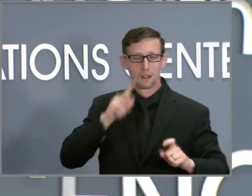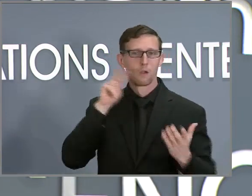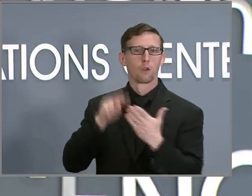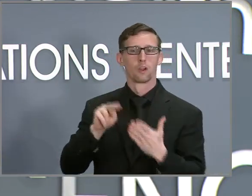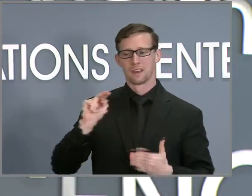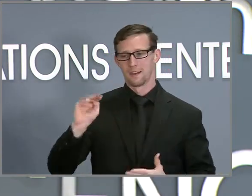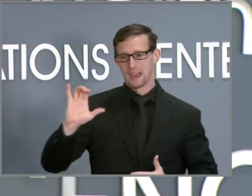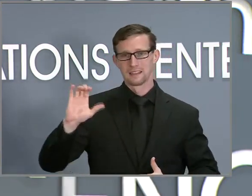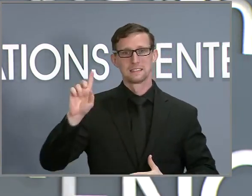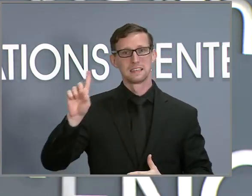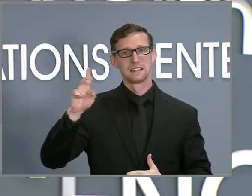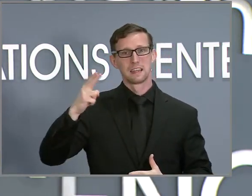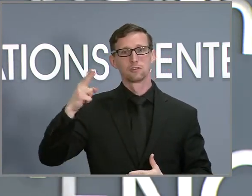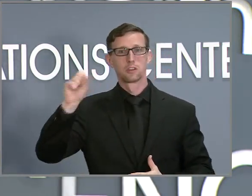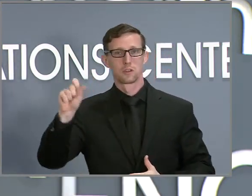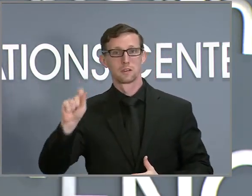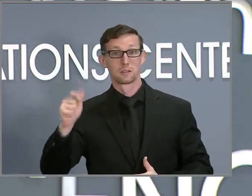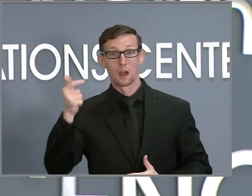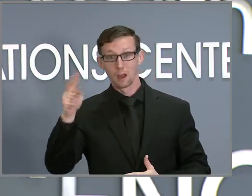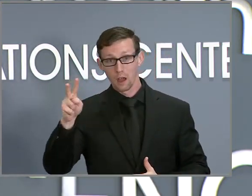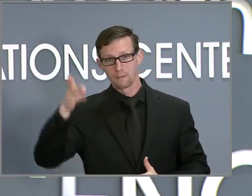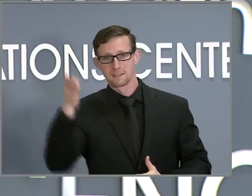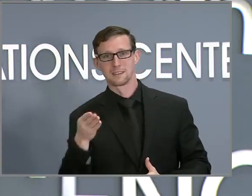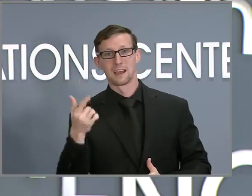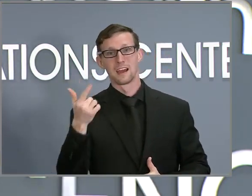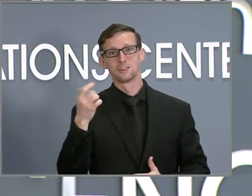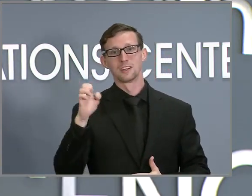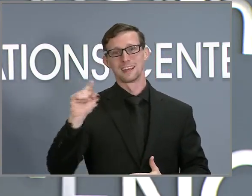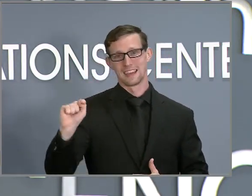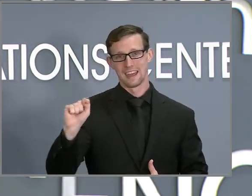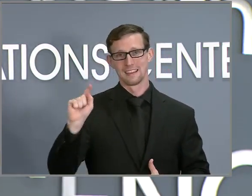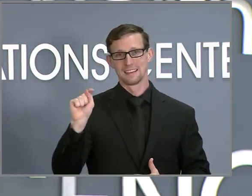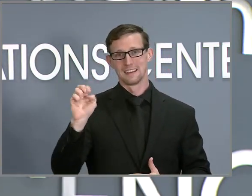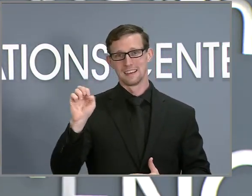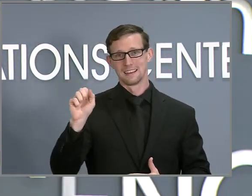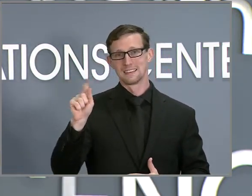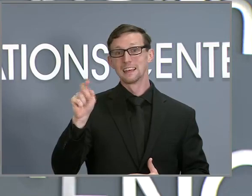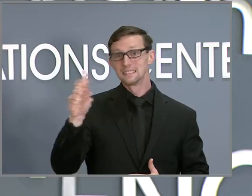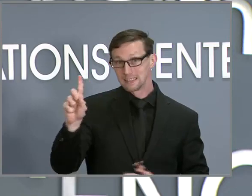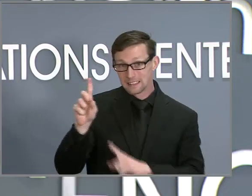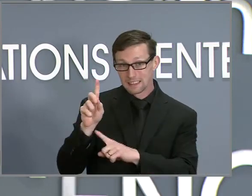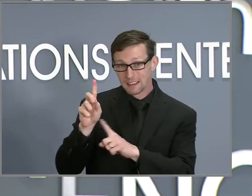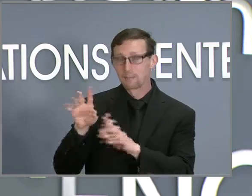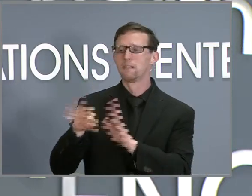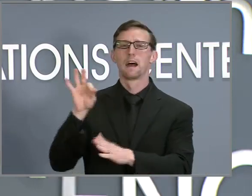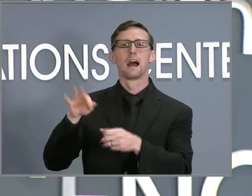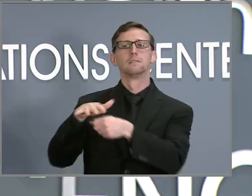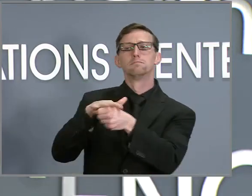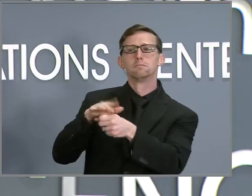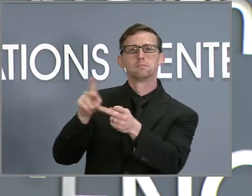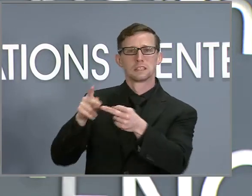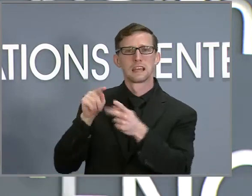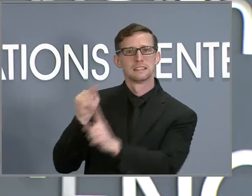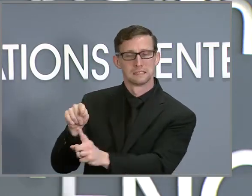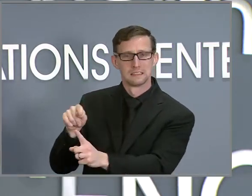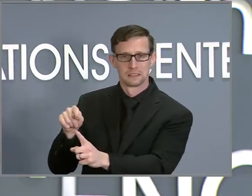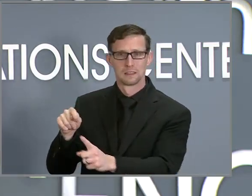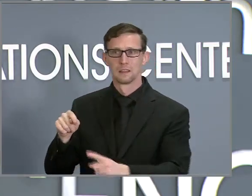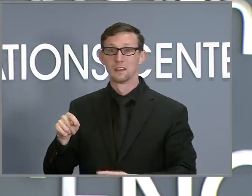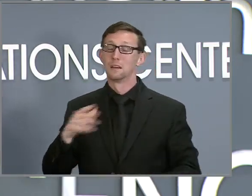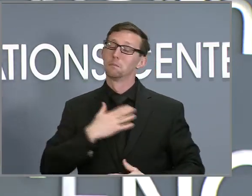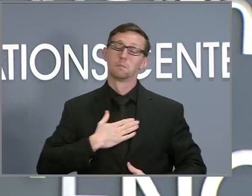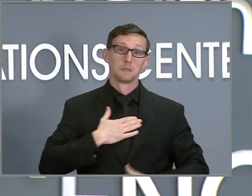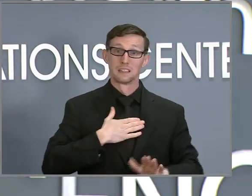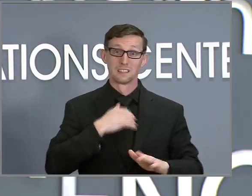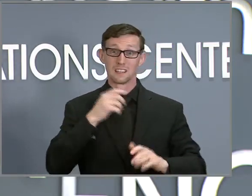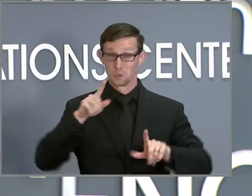slash get tested. You may need to look at a variety of locations. And please do not go to the emergency department to get